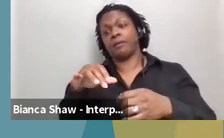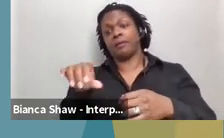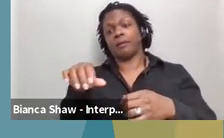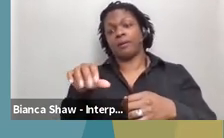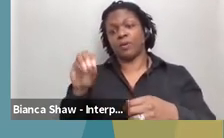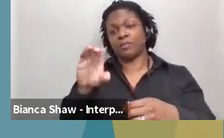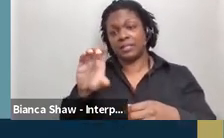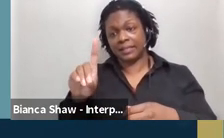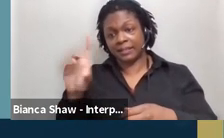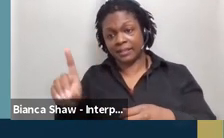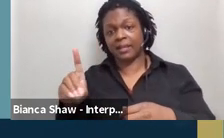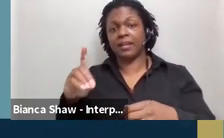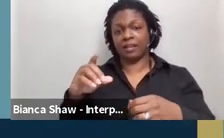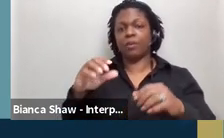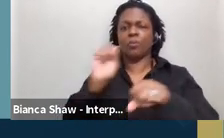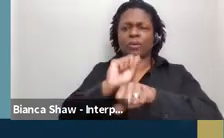Okay.